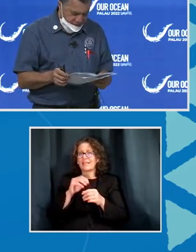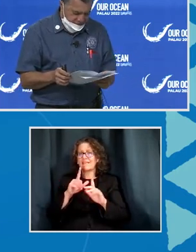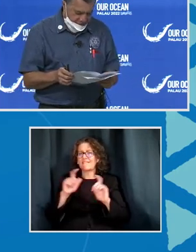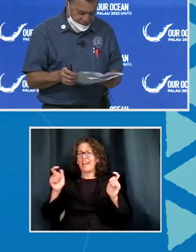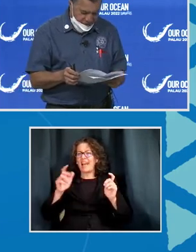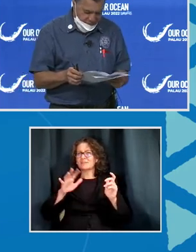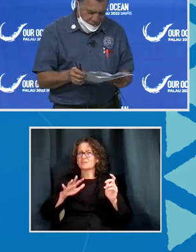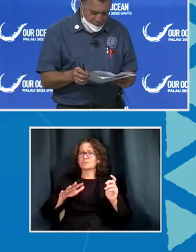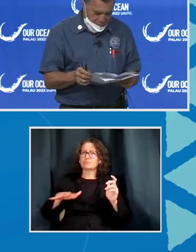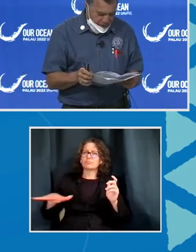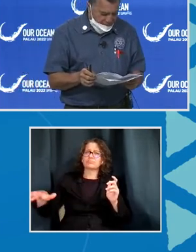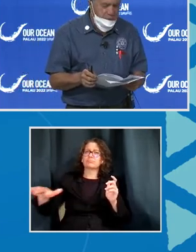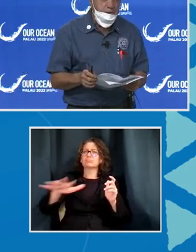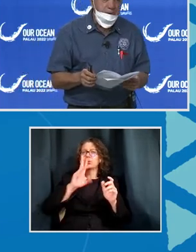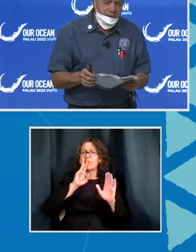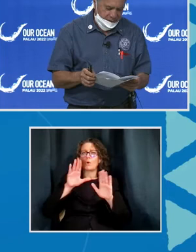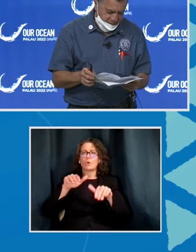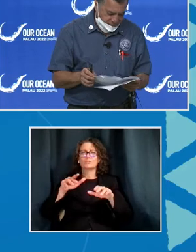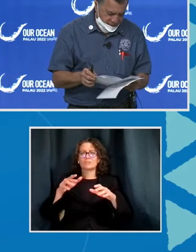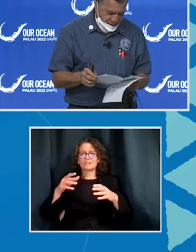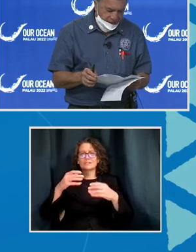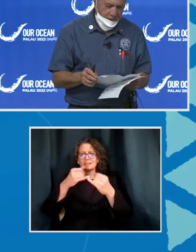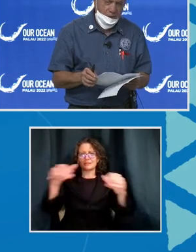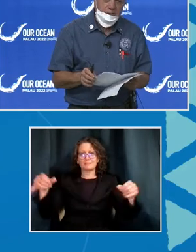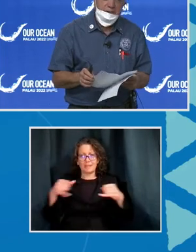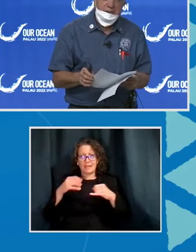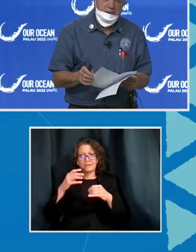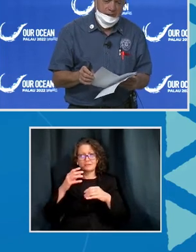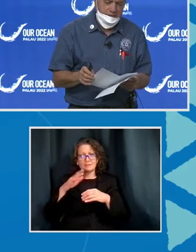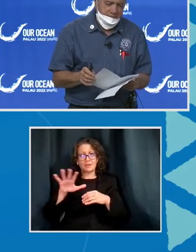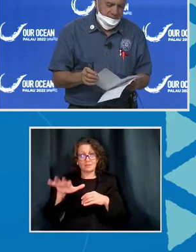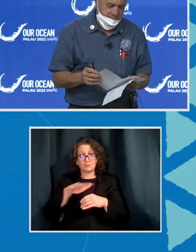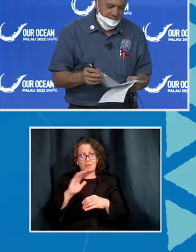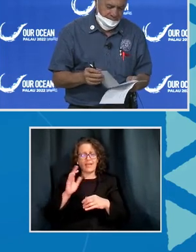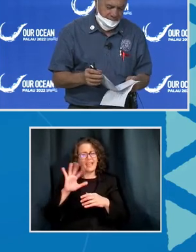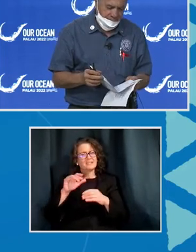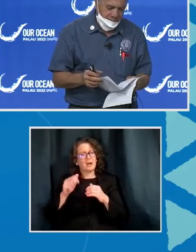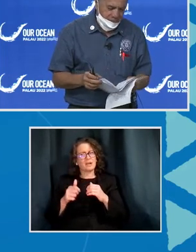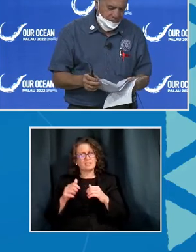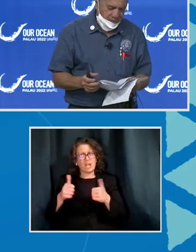is challenging for even the most well resourced coastal state.